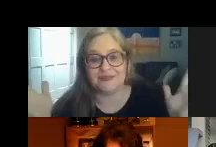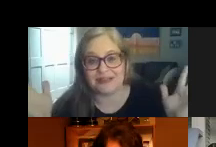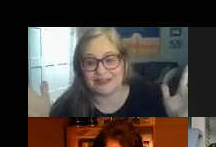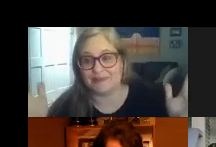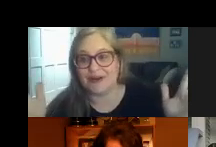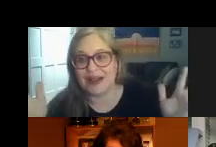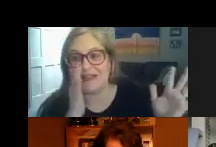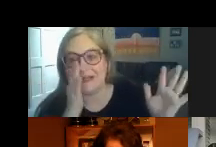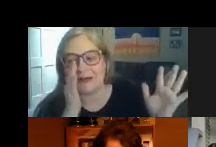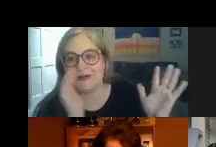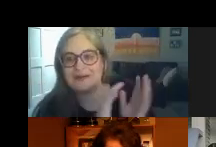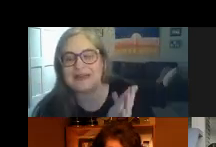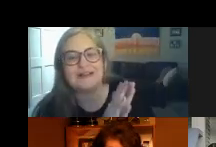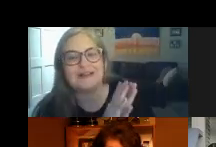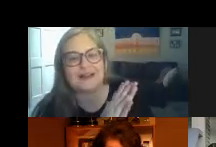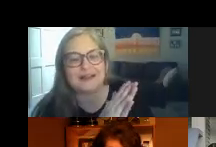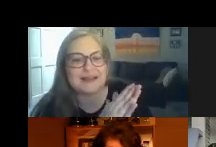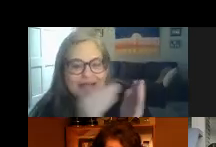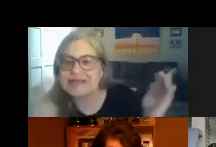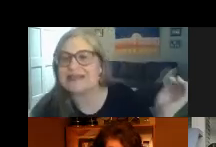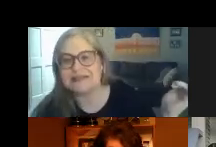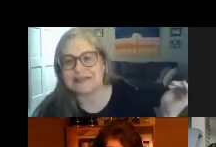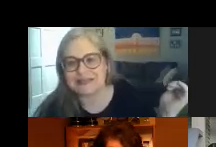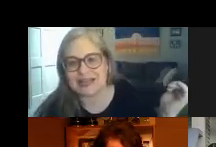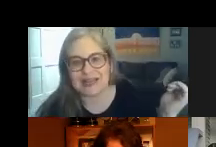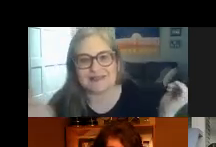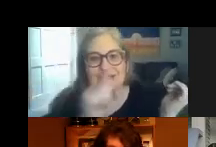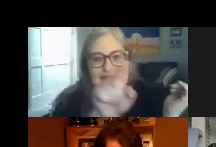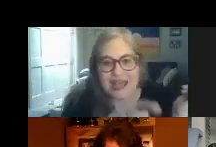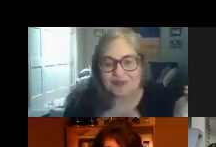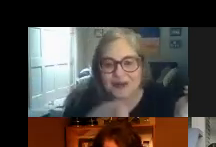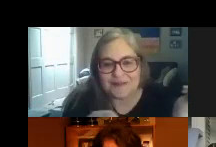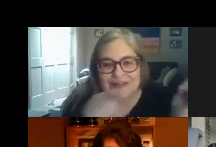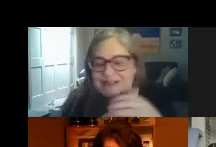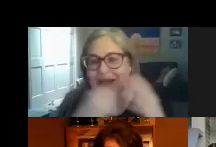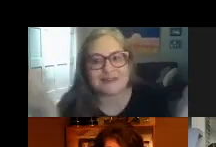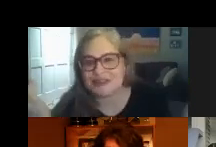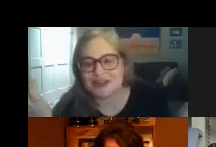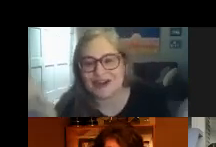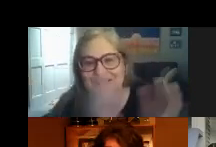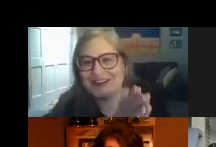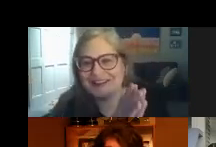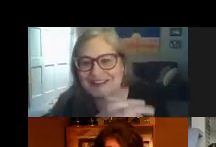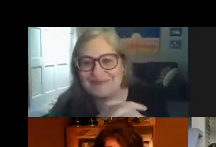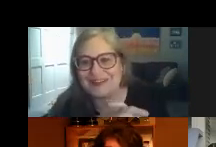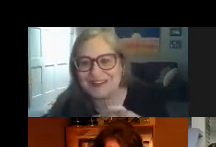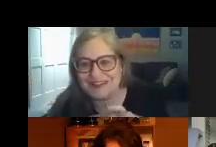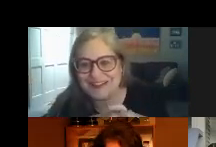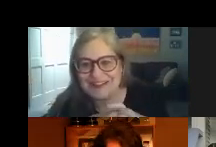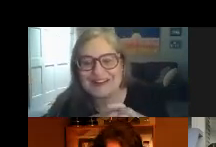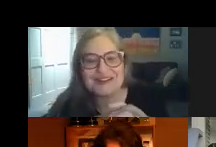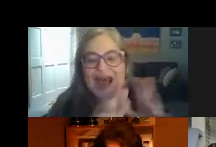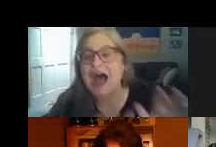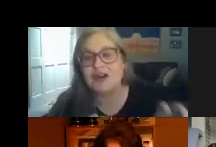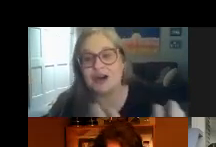massively summarizing here i'm telling like in the easiest case any one of these steps could something could